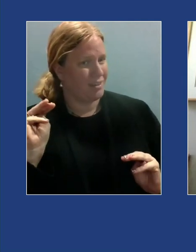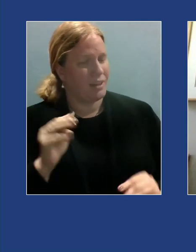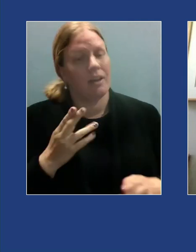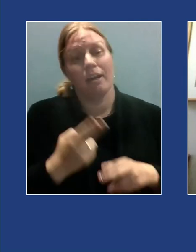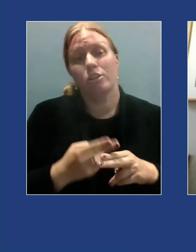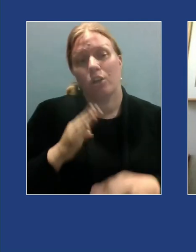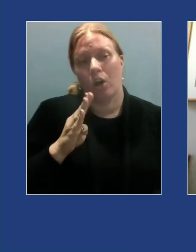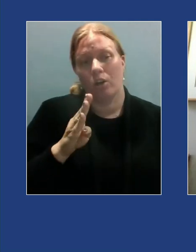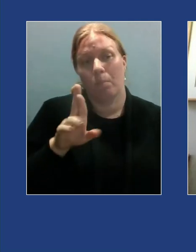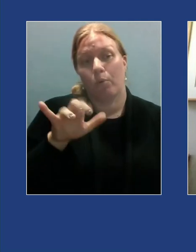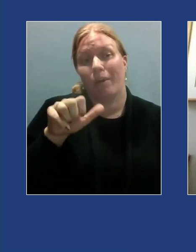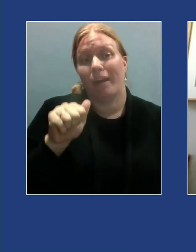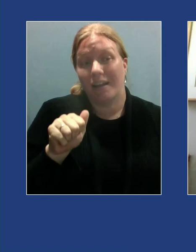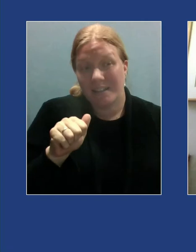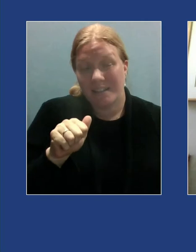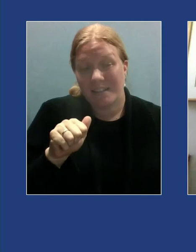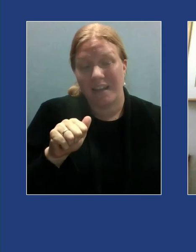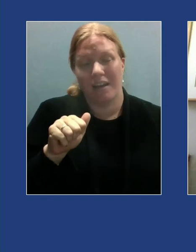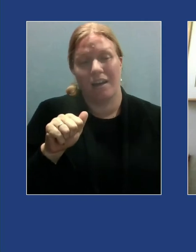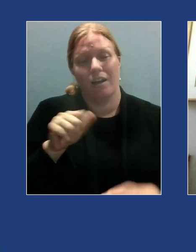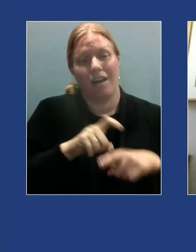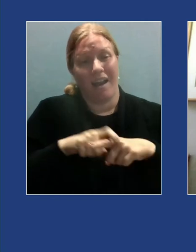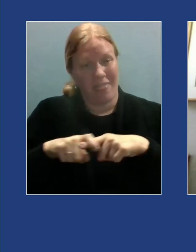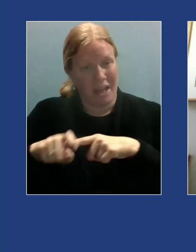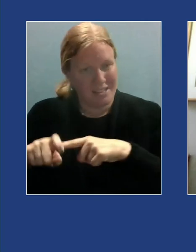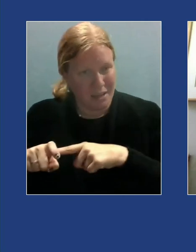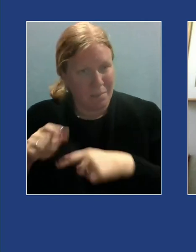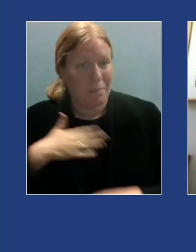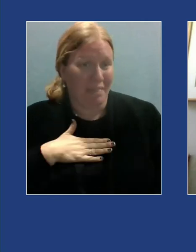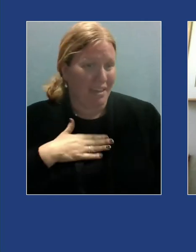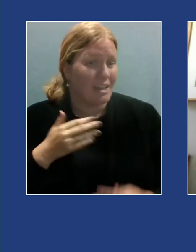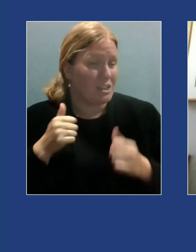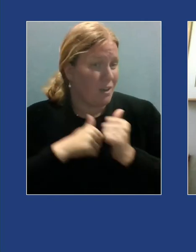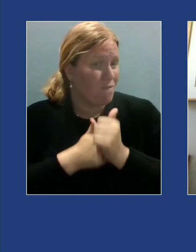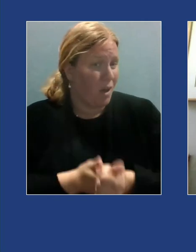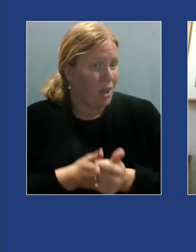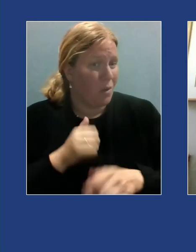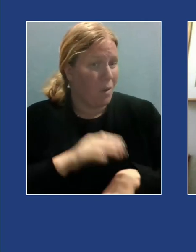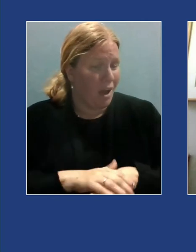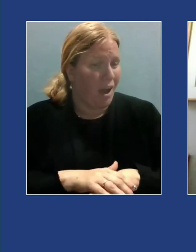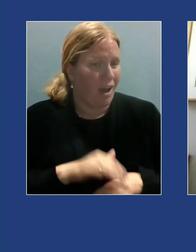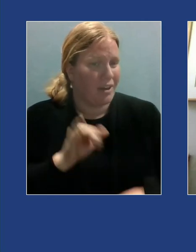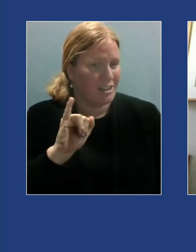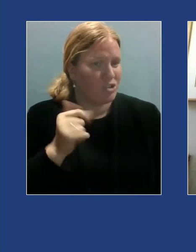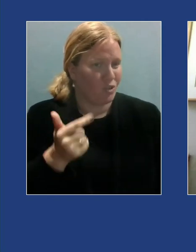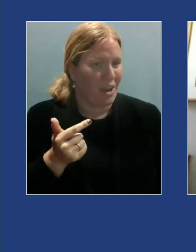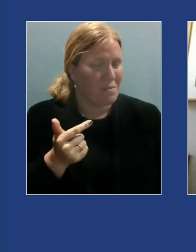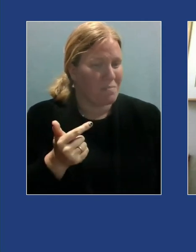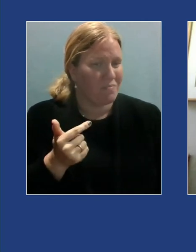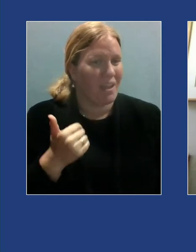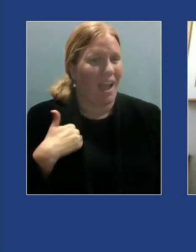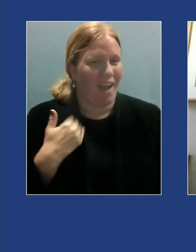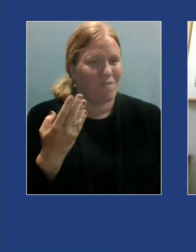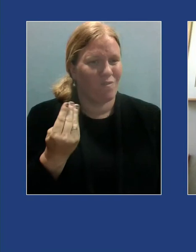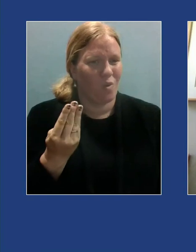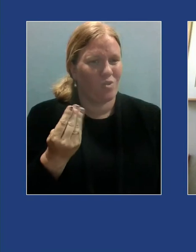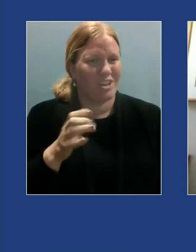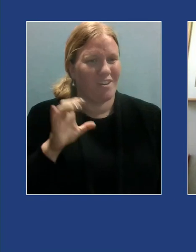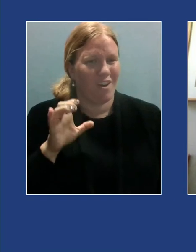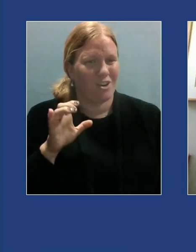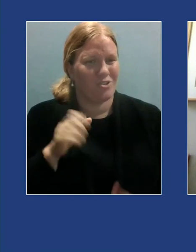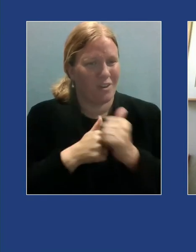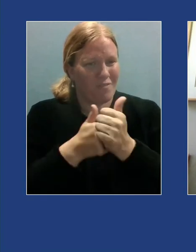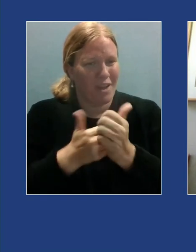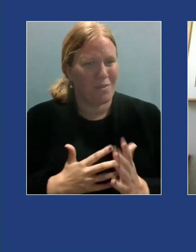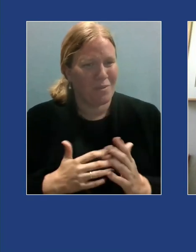and please feel free to follow on Instagram as of today I have nearly 1400 followers I've always loved to sing but when my